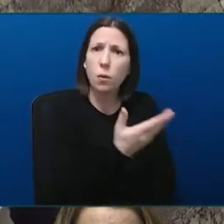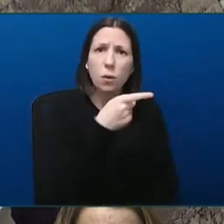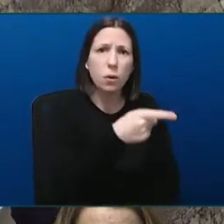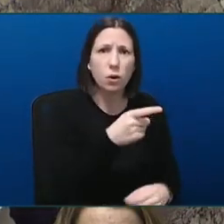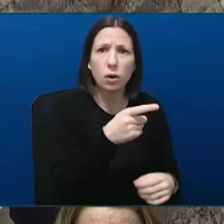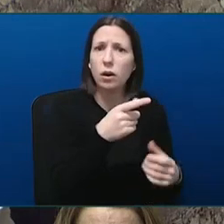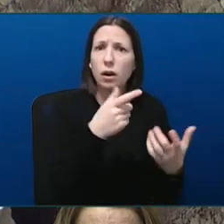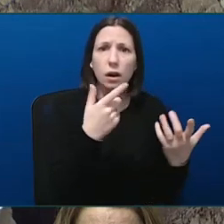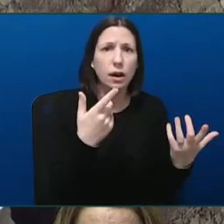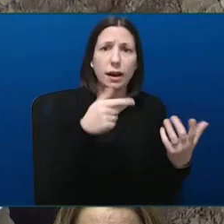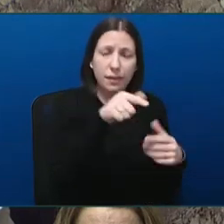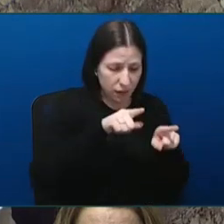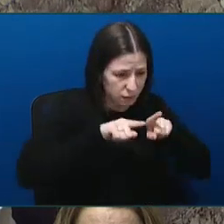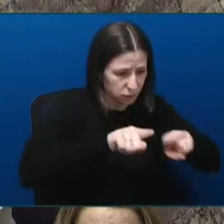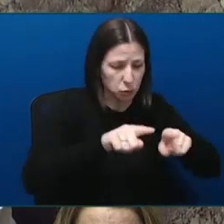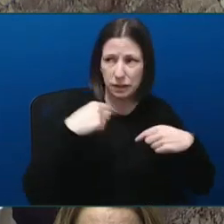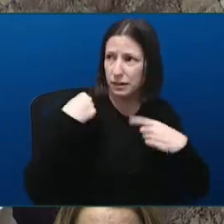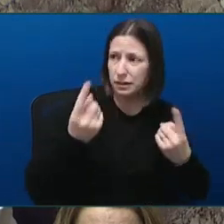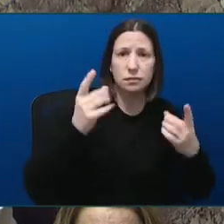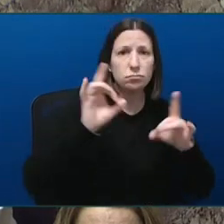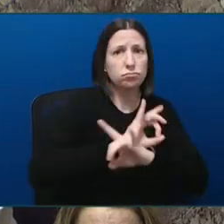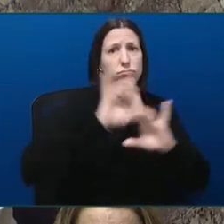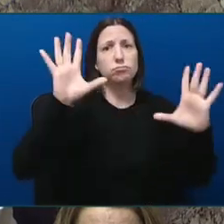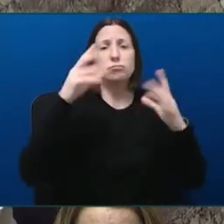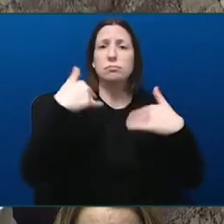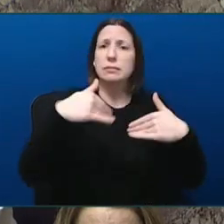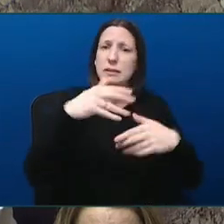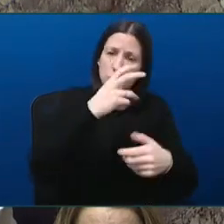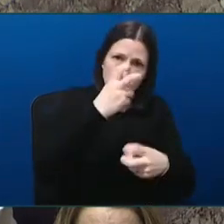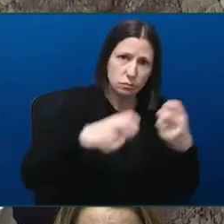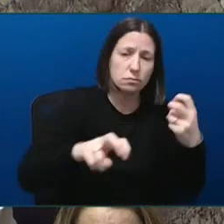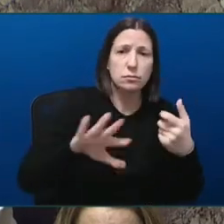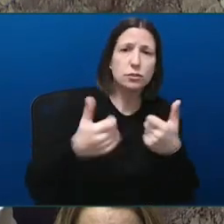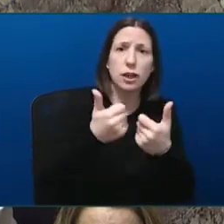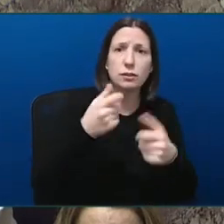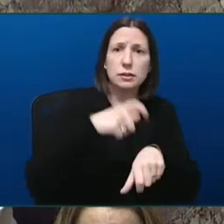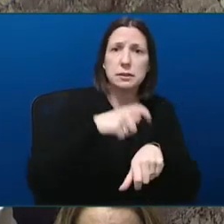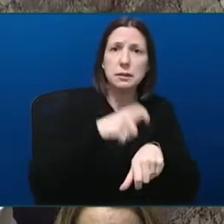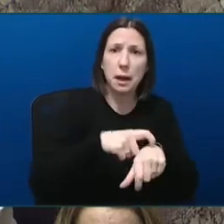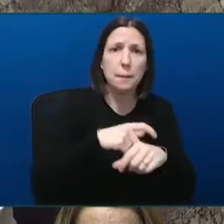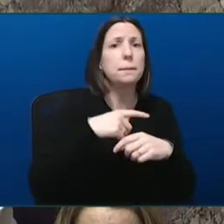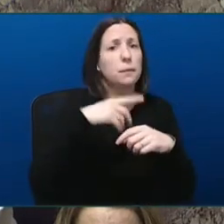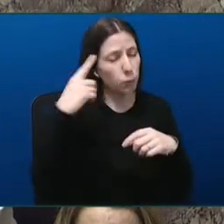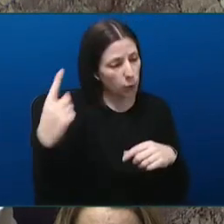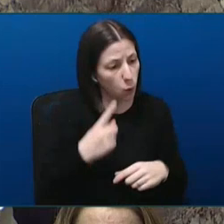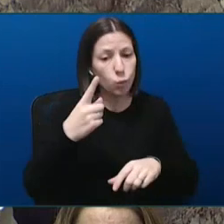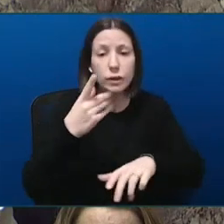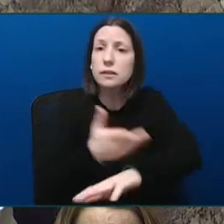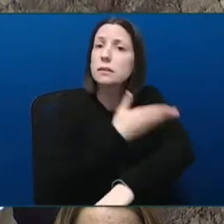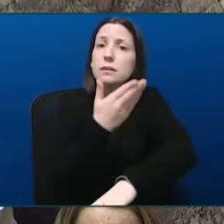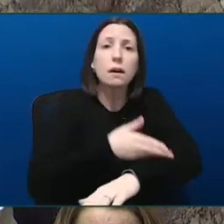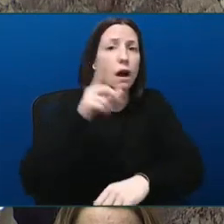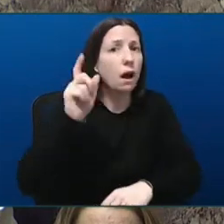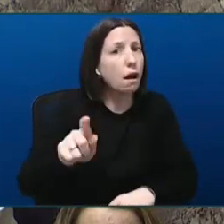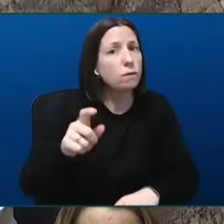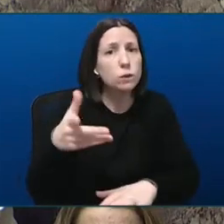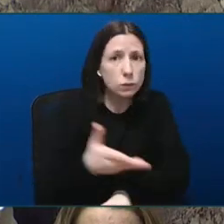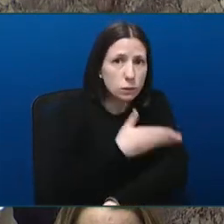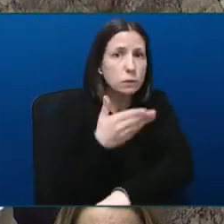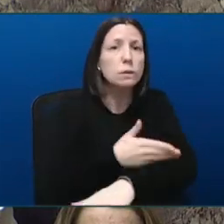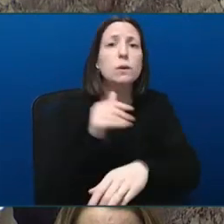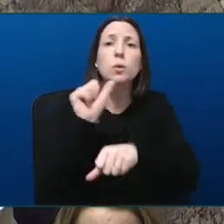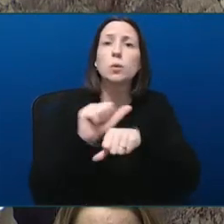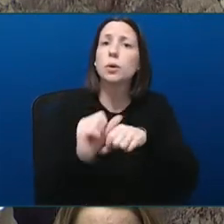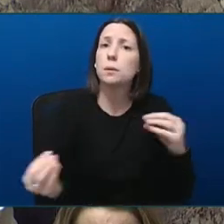pandemic, and have set records in the process. We always have to do better, Honourable Speaker. We always have to work harder with staff